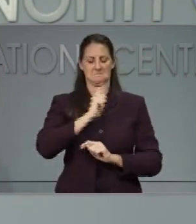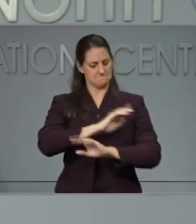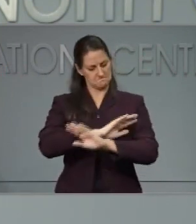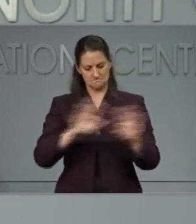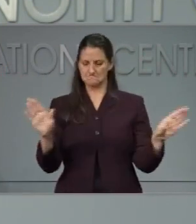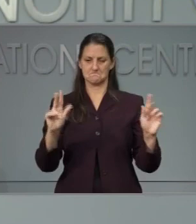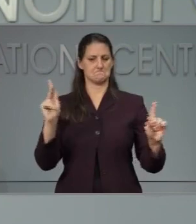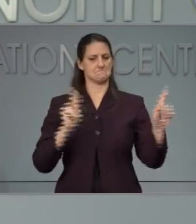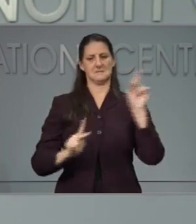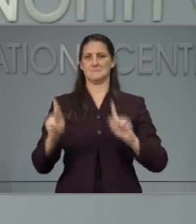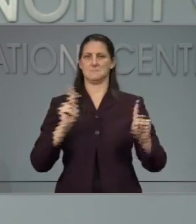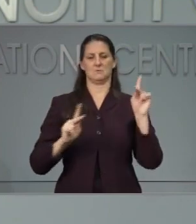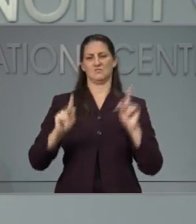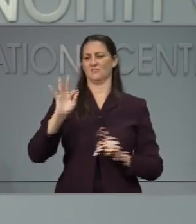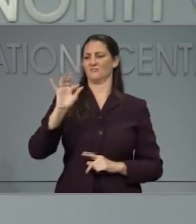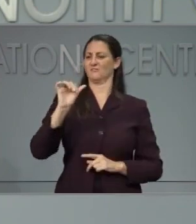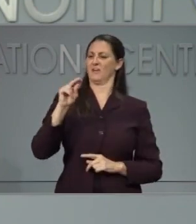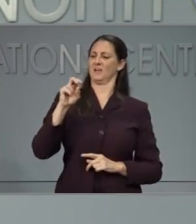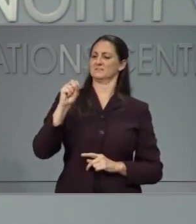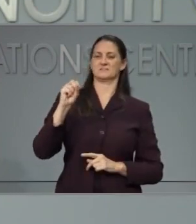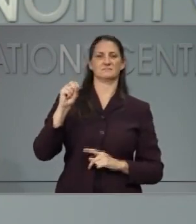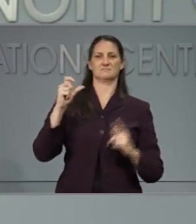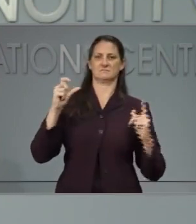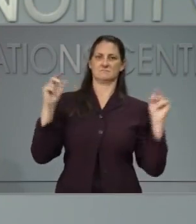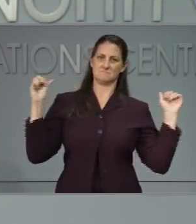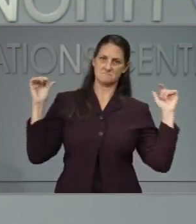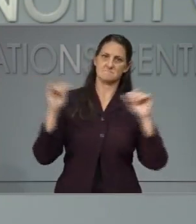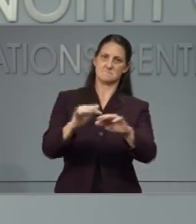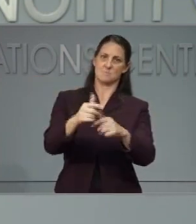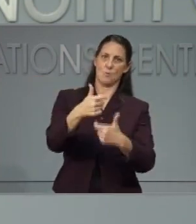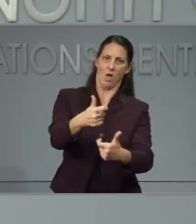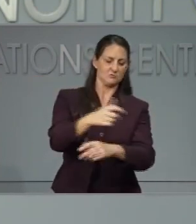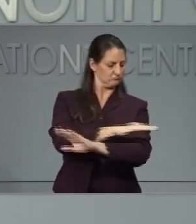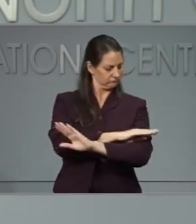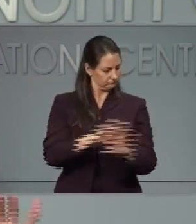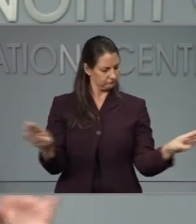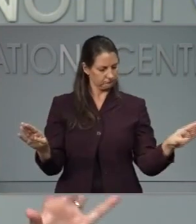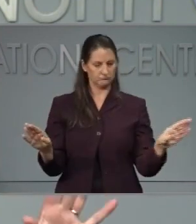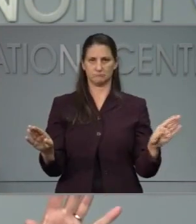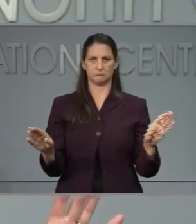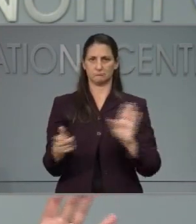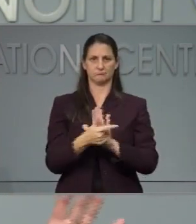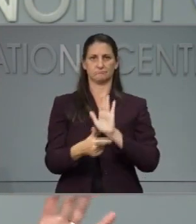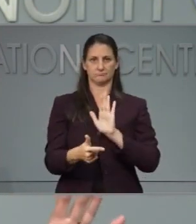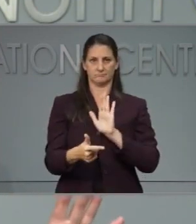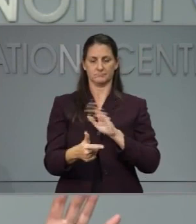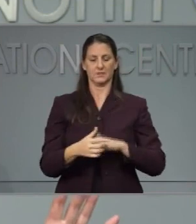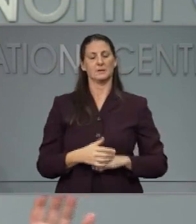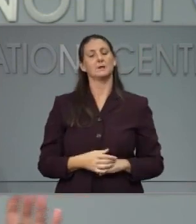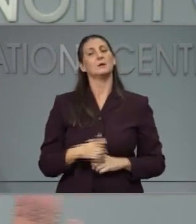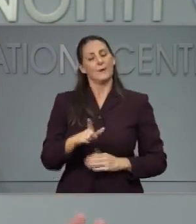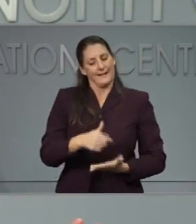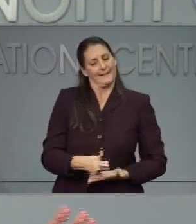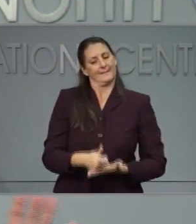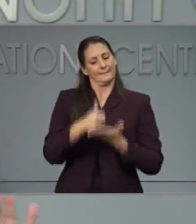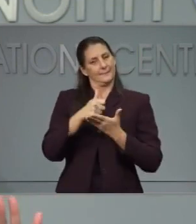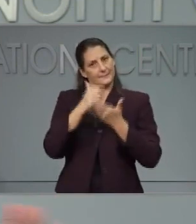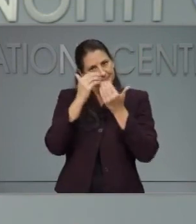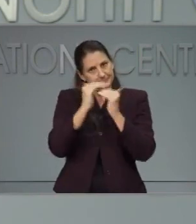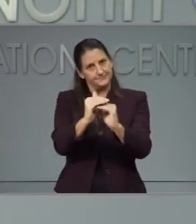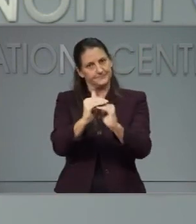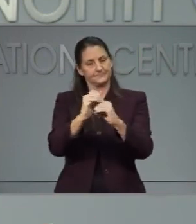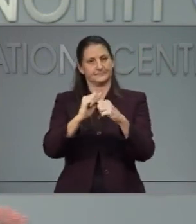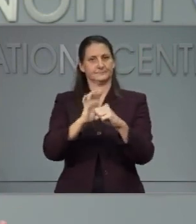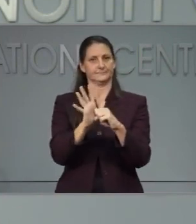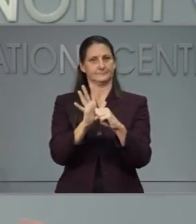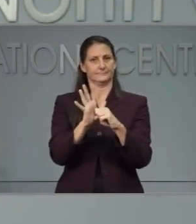hoping that as we make these decisions going forward that we can continue to do those things that we need to do with wearing face coverings